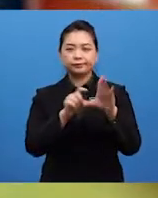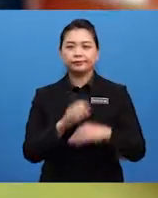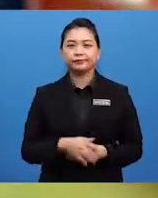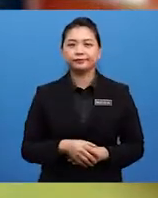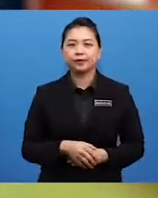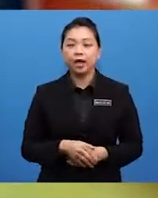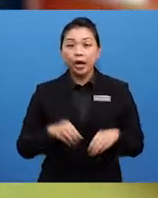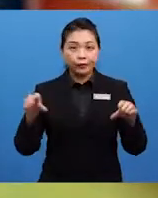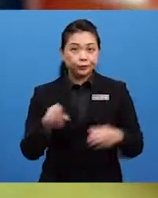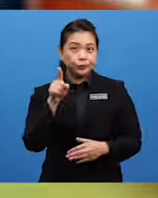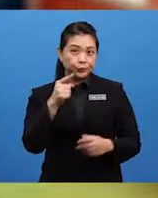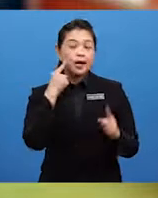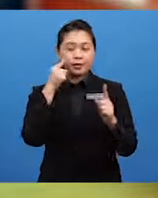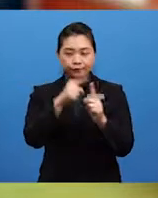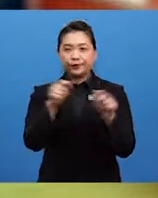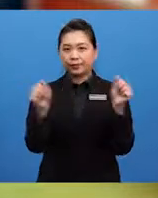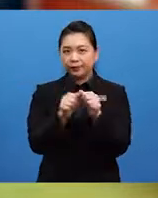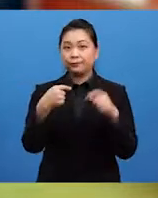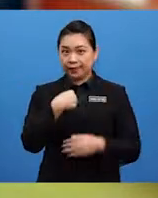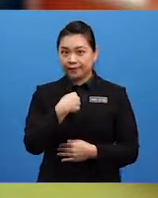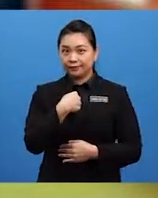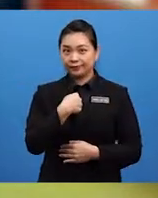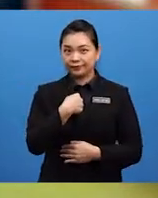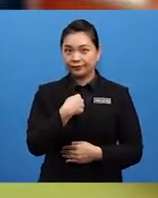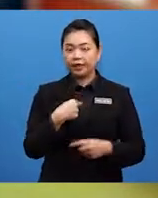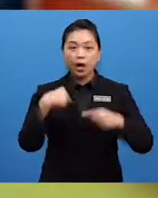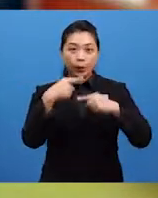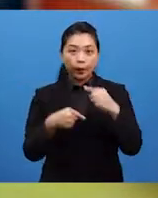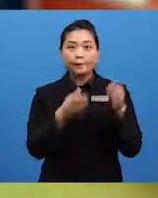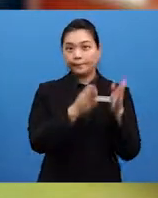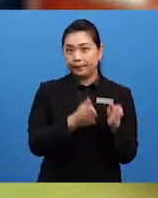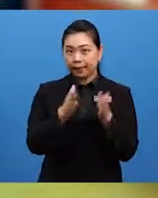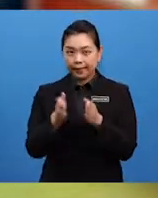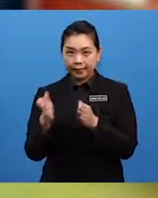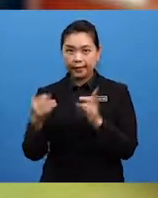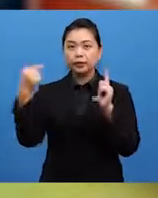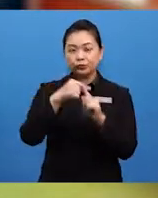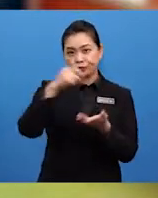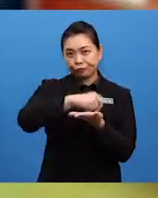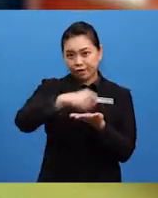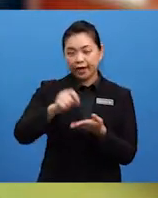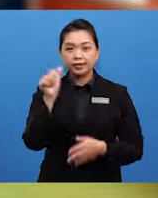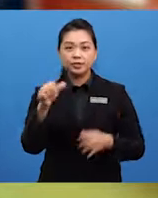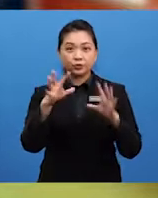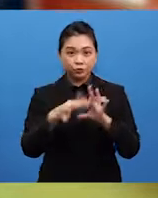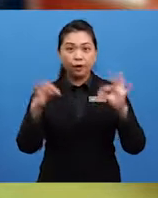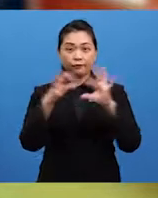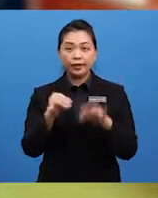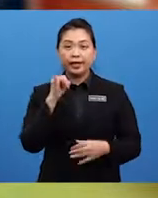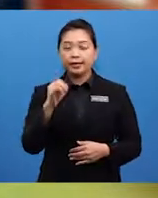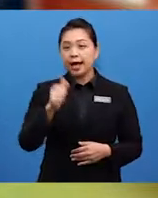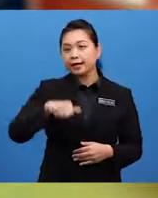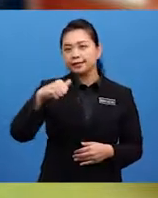Do you agree with me? When planning to write a story, there is another